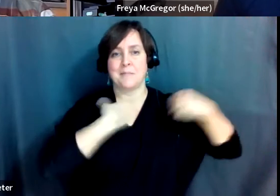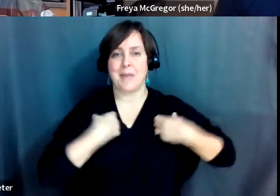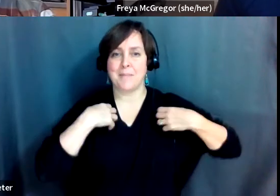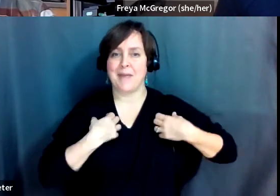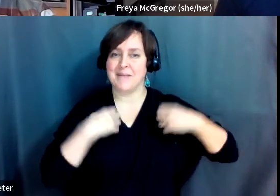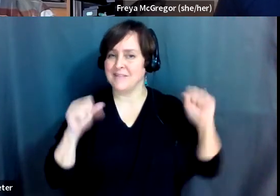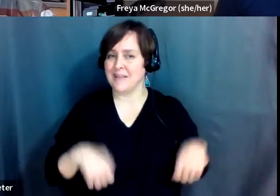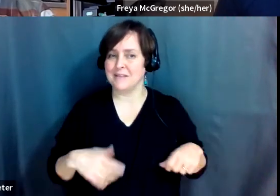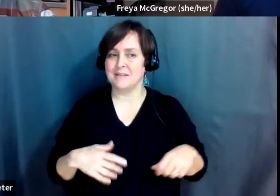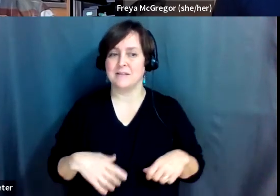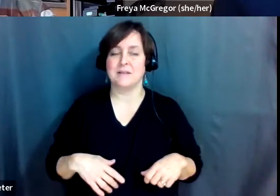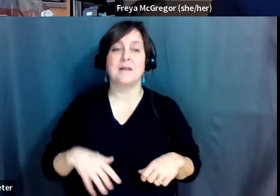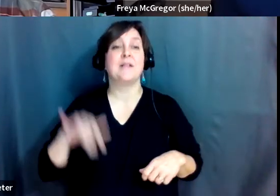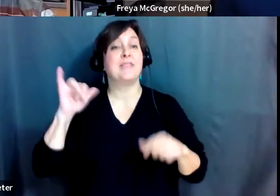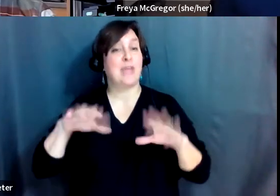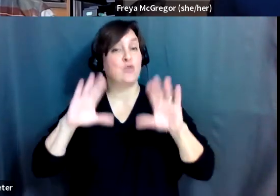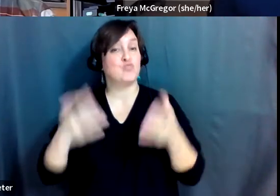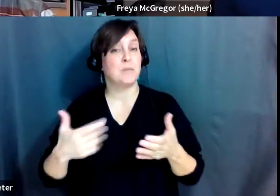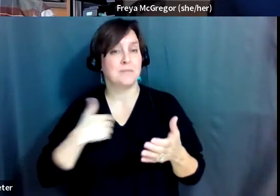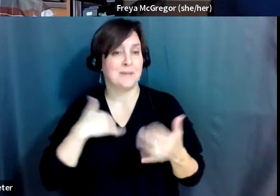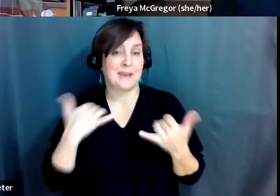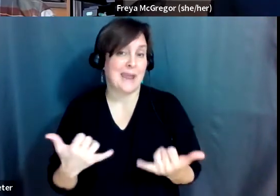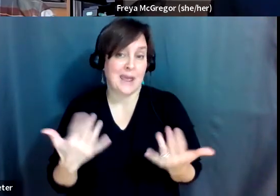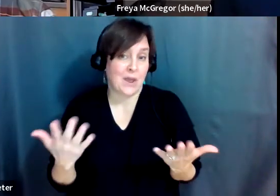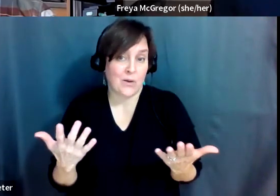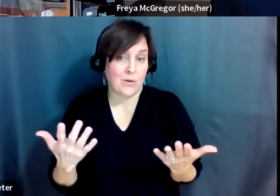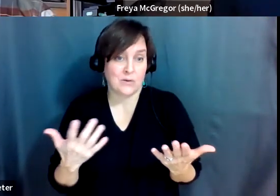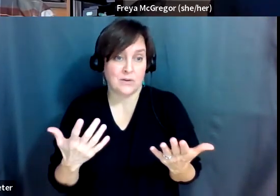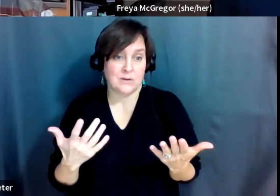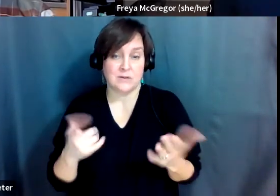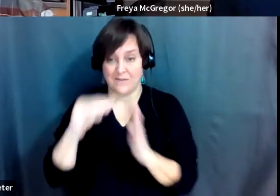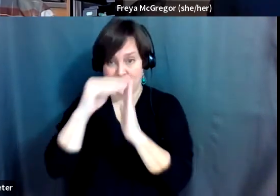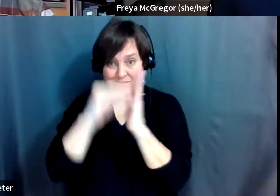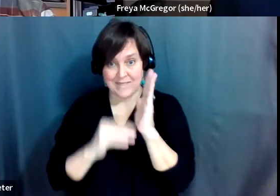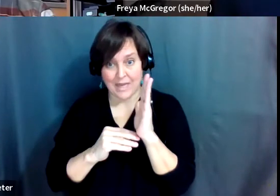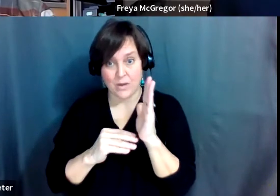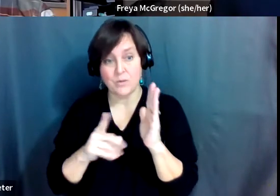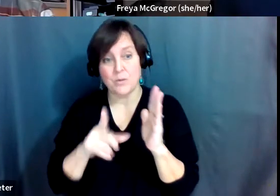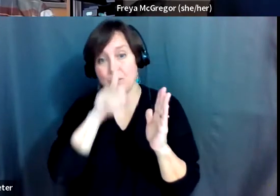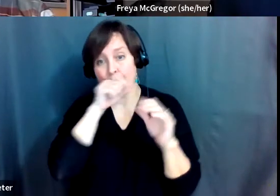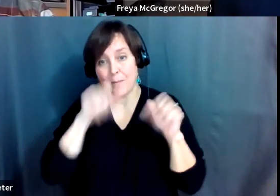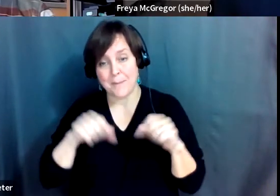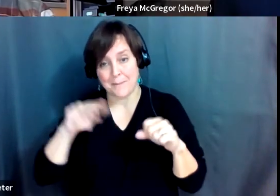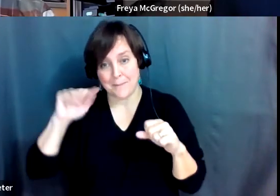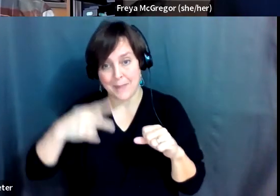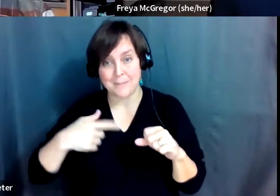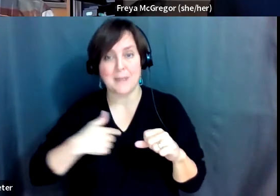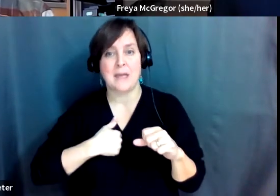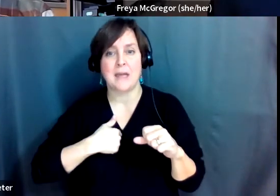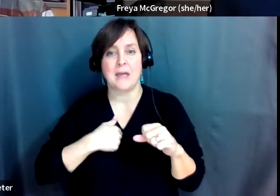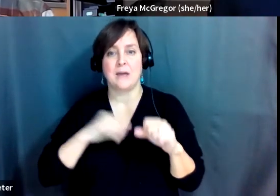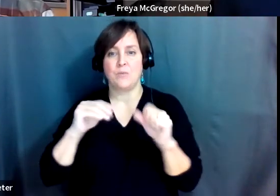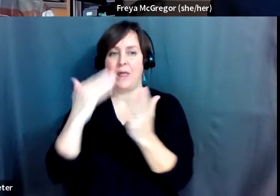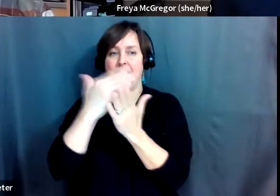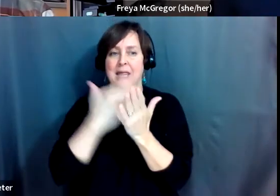with that group is I am saying, look it, fill out the bird ability map. I'm going to simply put a list